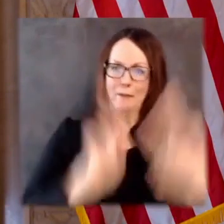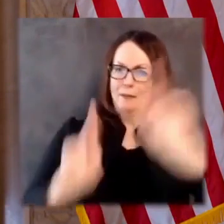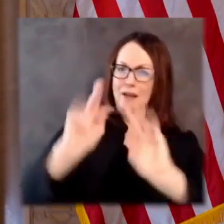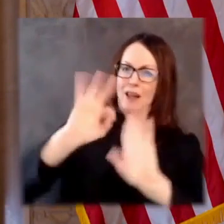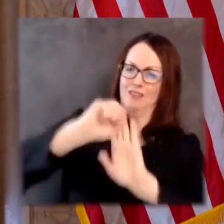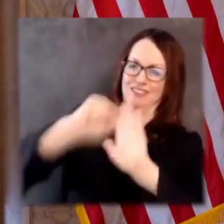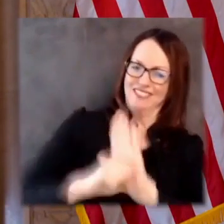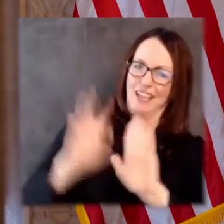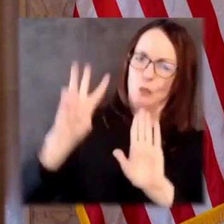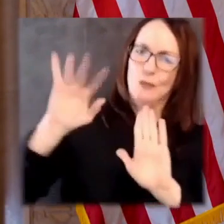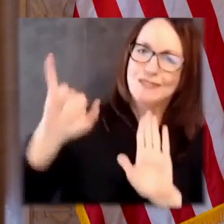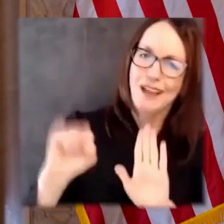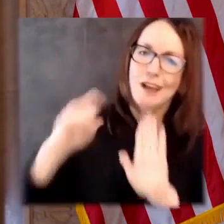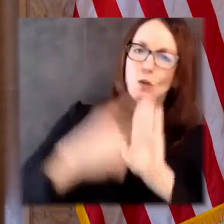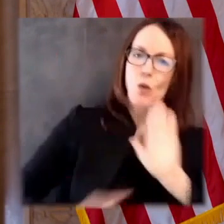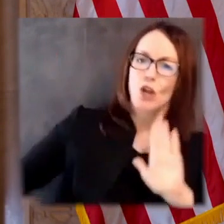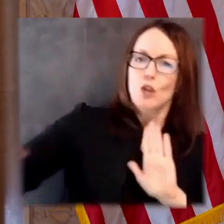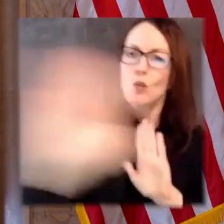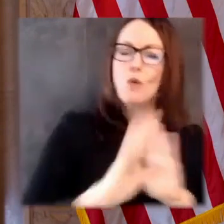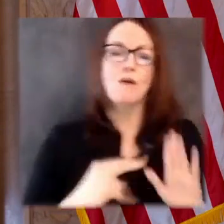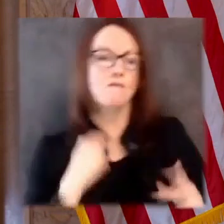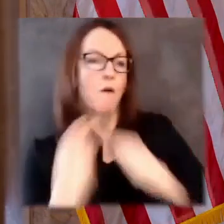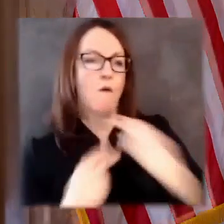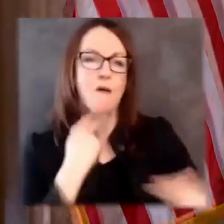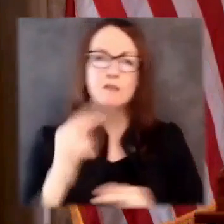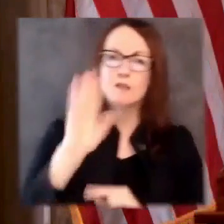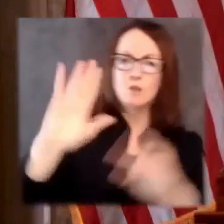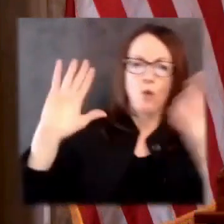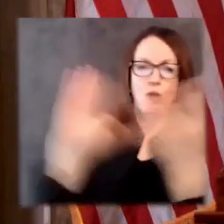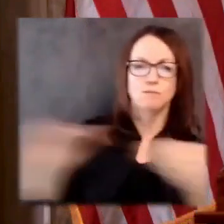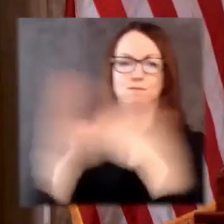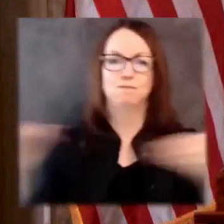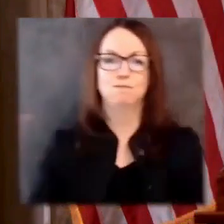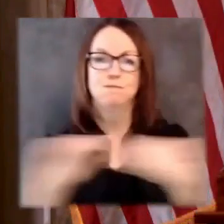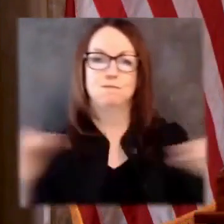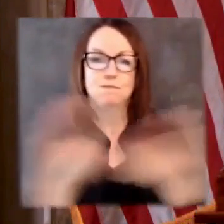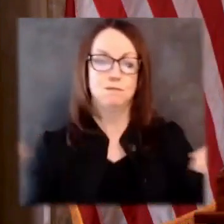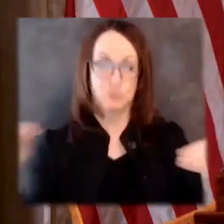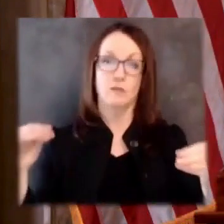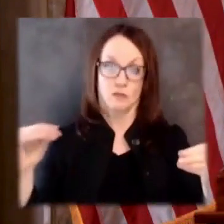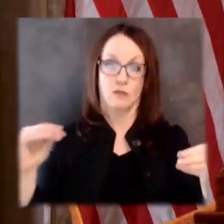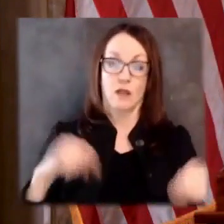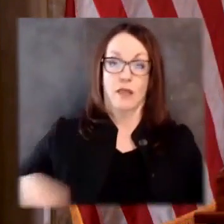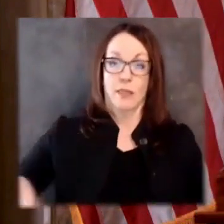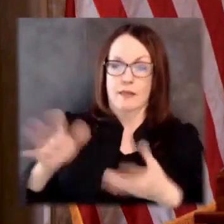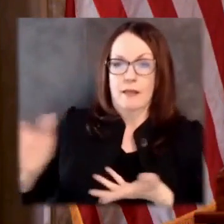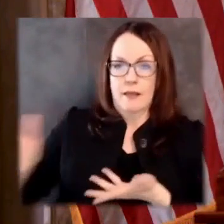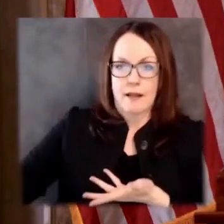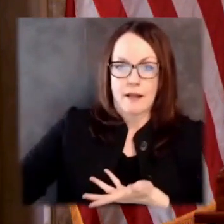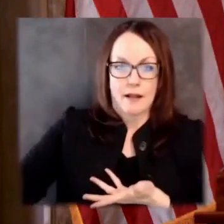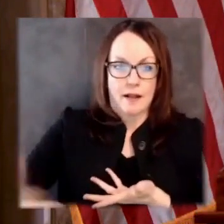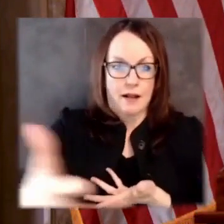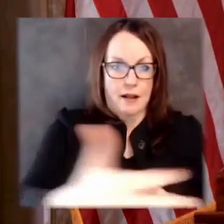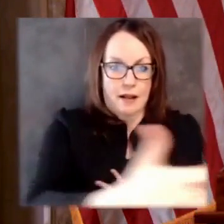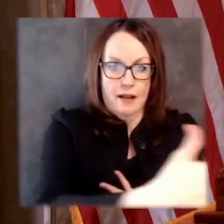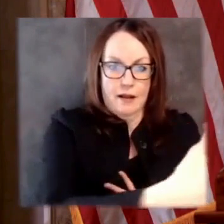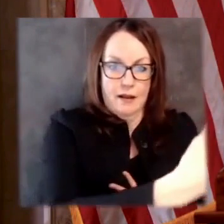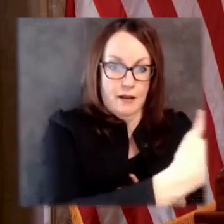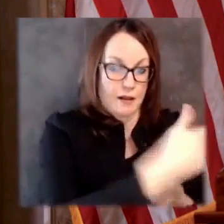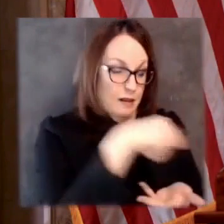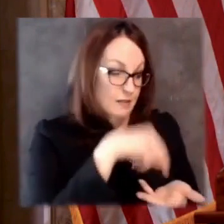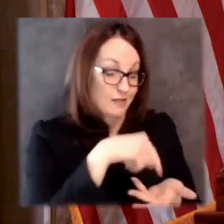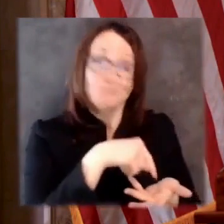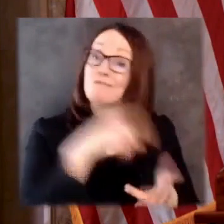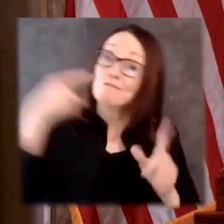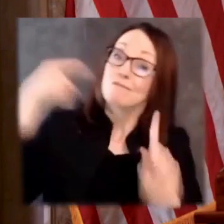begin drawing the People's Maps. Now, Republicans in the legislature said right away they'd ignore any maps